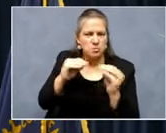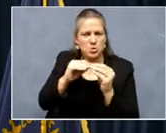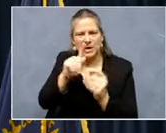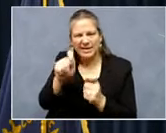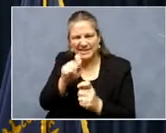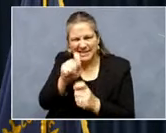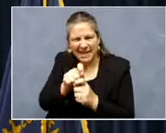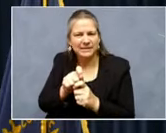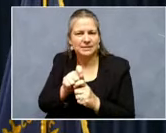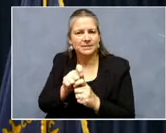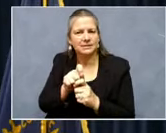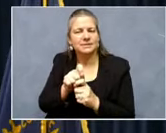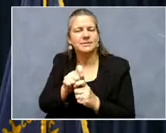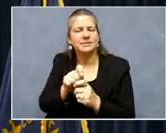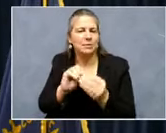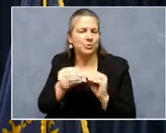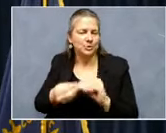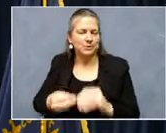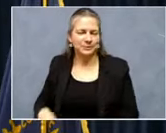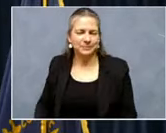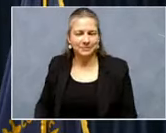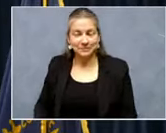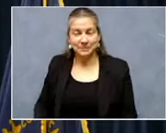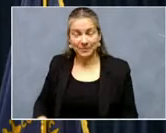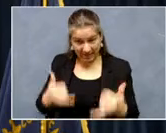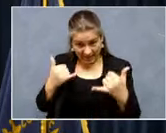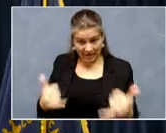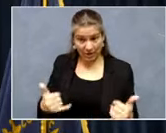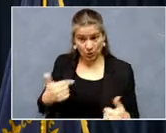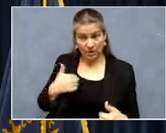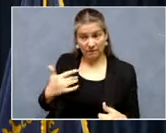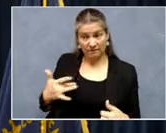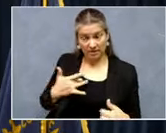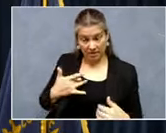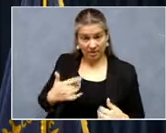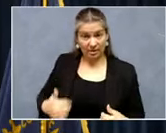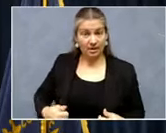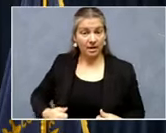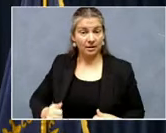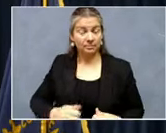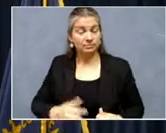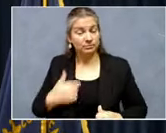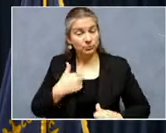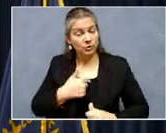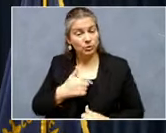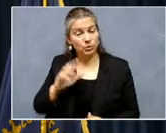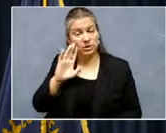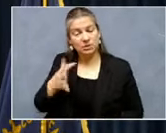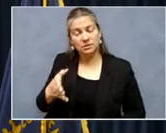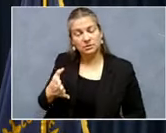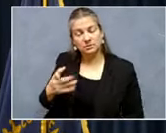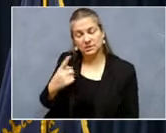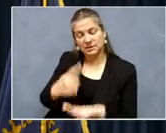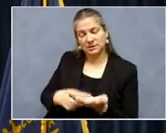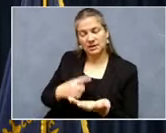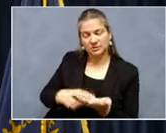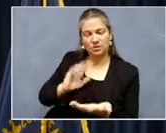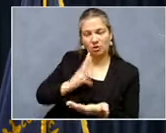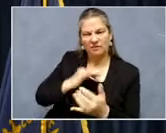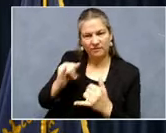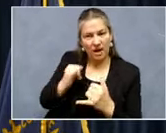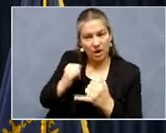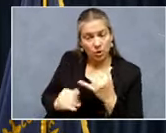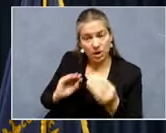numbers. So what we believe to be the case, and again, we'll, we'll be able to go over final numbers on Thursday